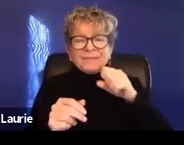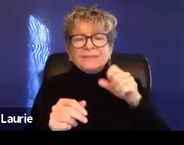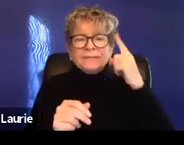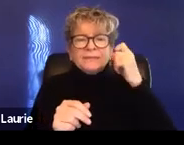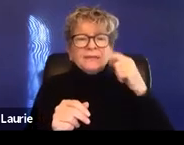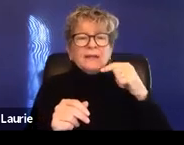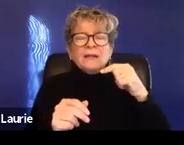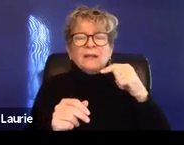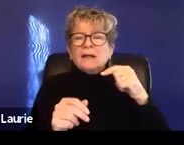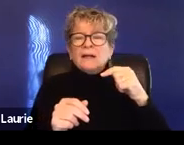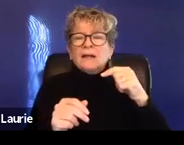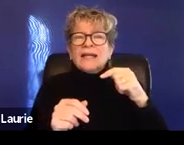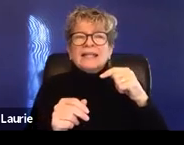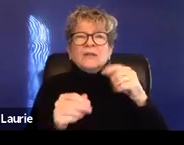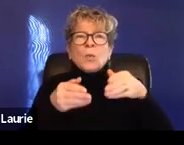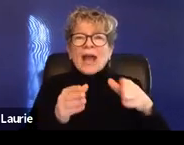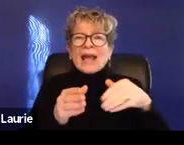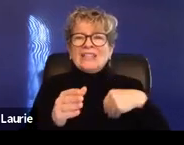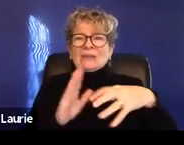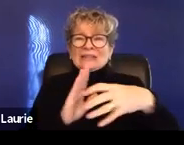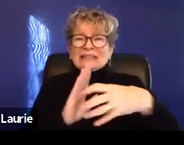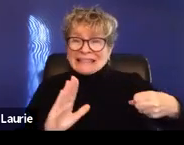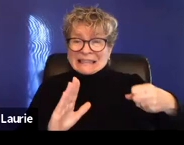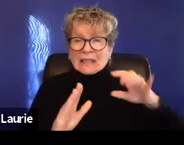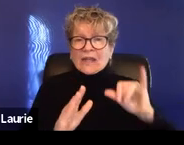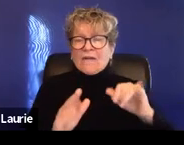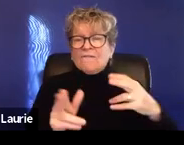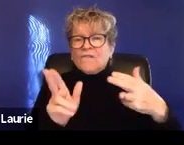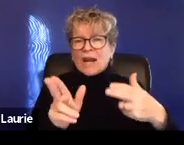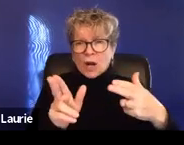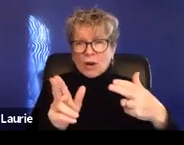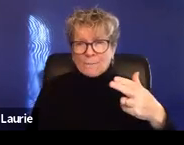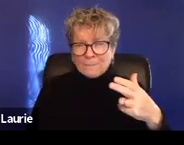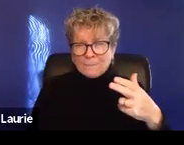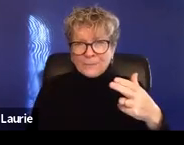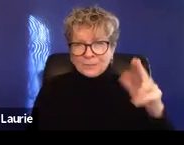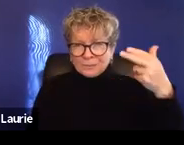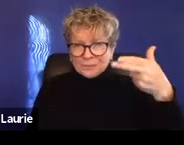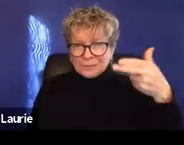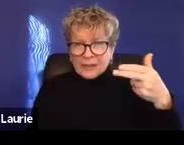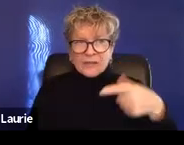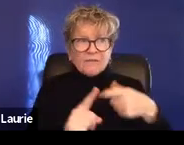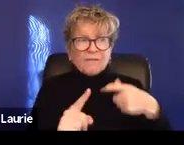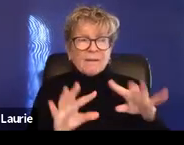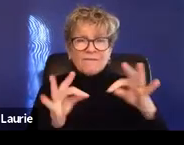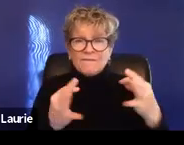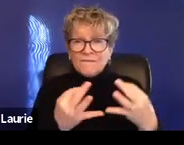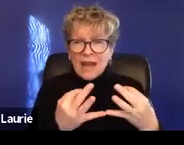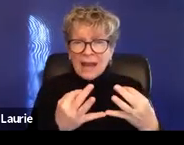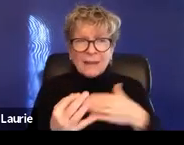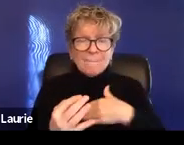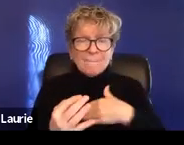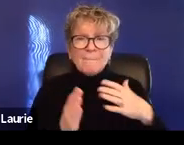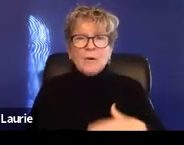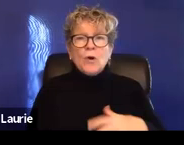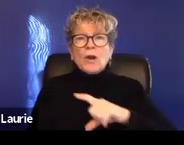to get firearms away from somebody who either a family member or law enforcement has